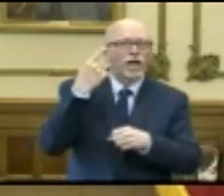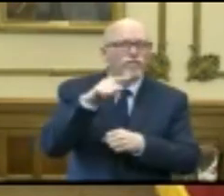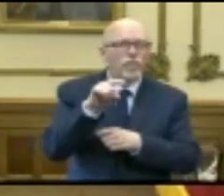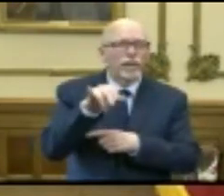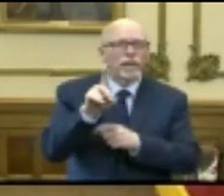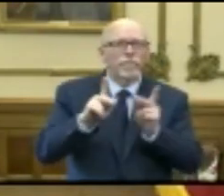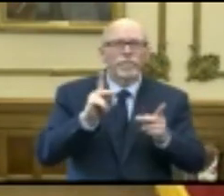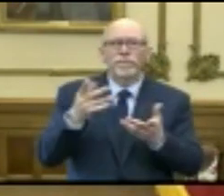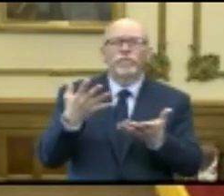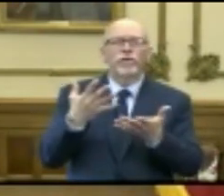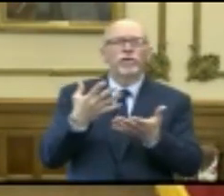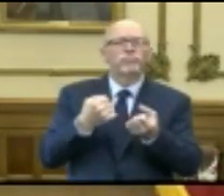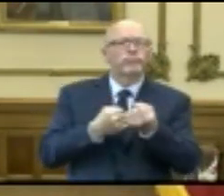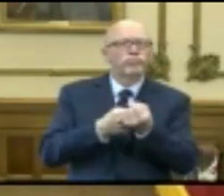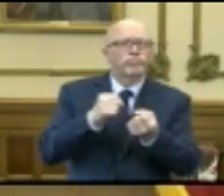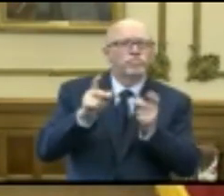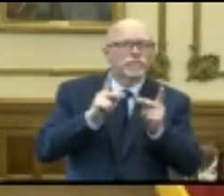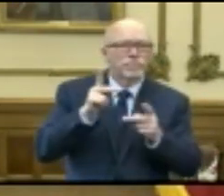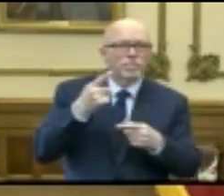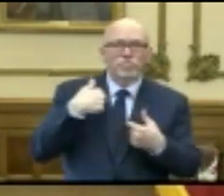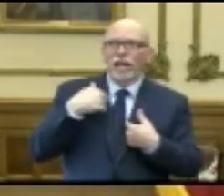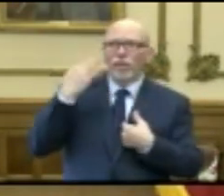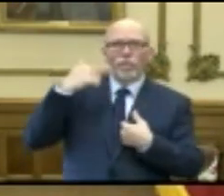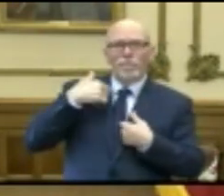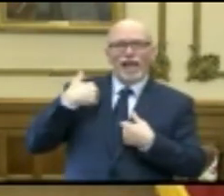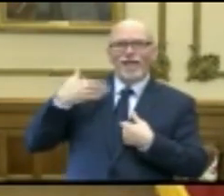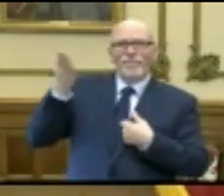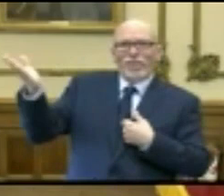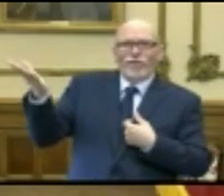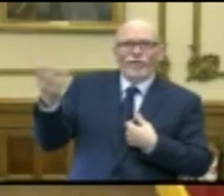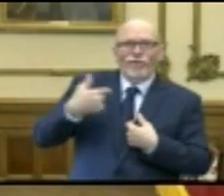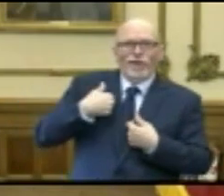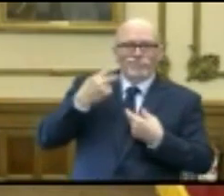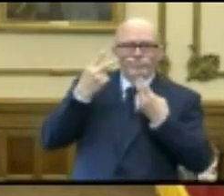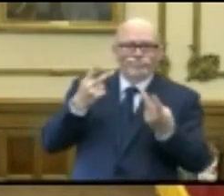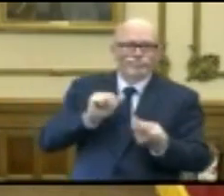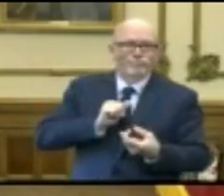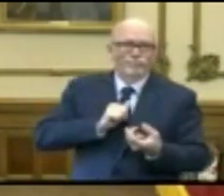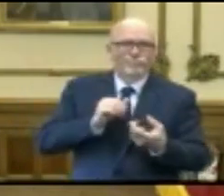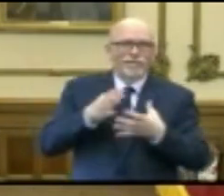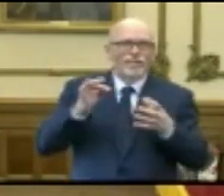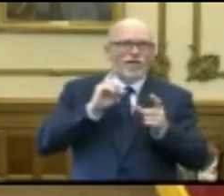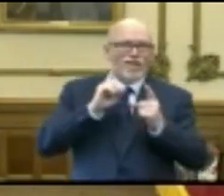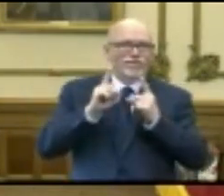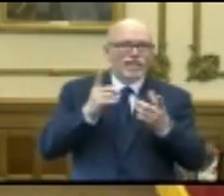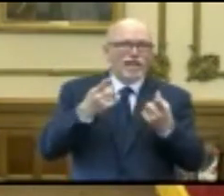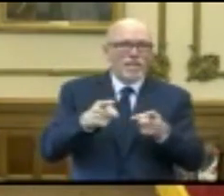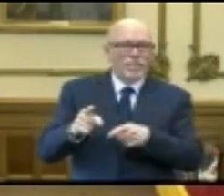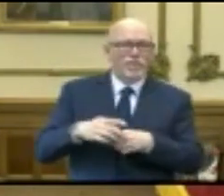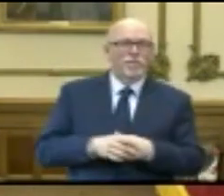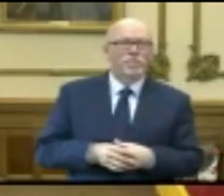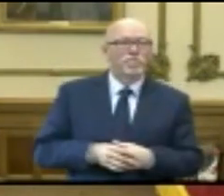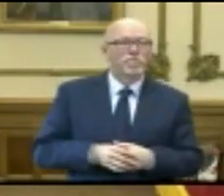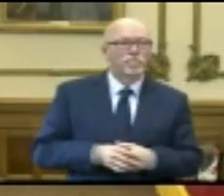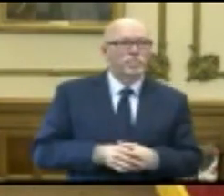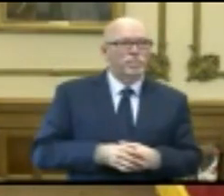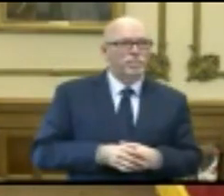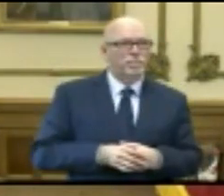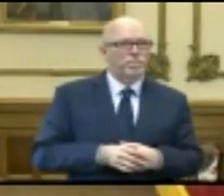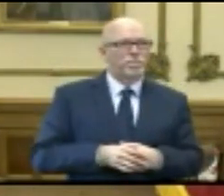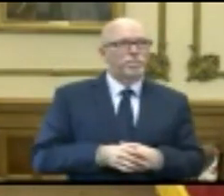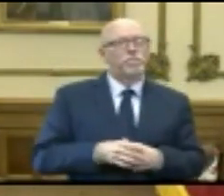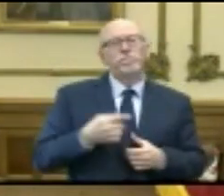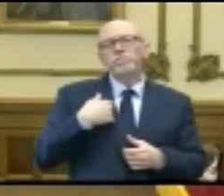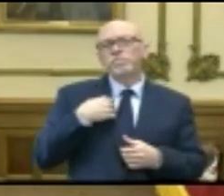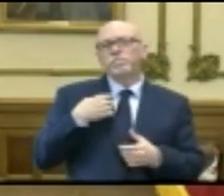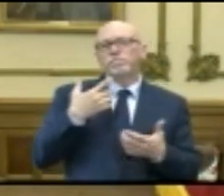advancing the interests of Hoosiers. I know that because I've been in the room when a lot of these conversations have occurred. I would just